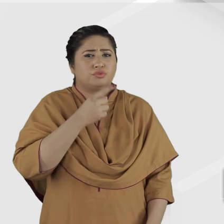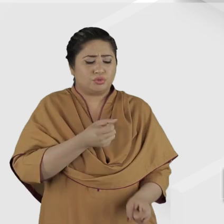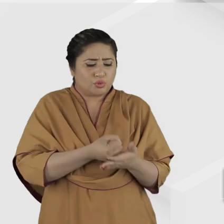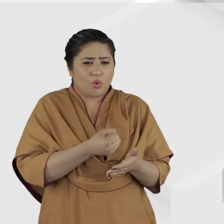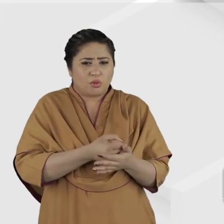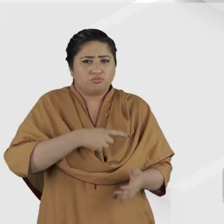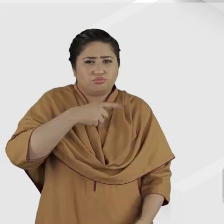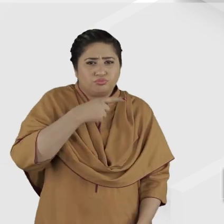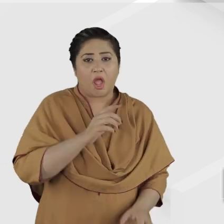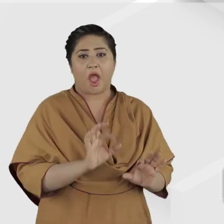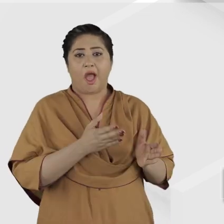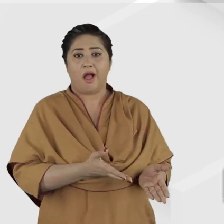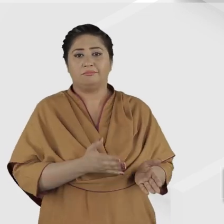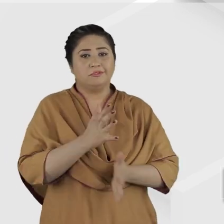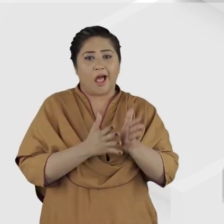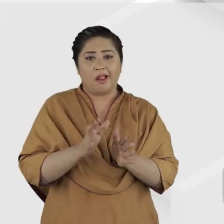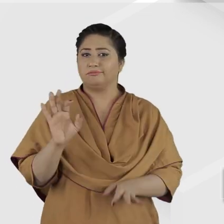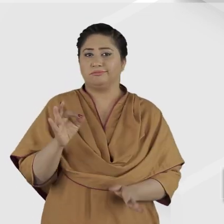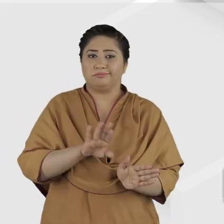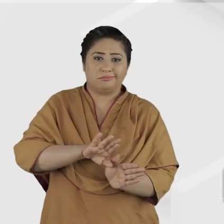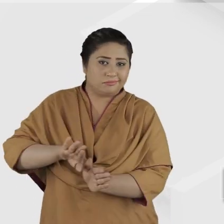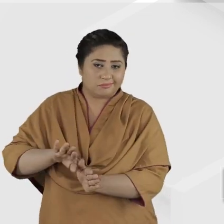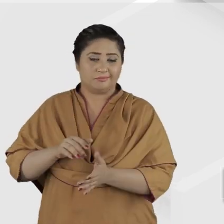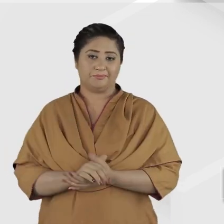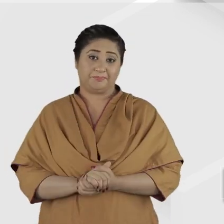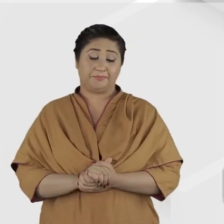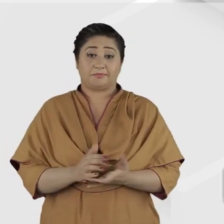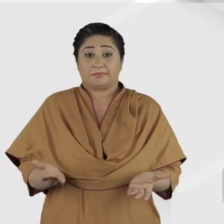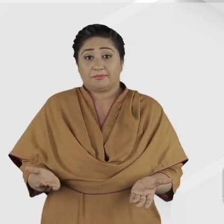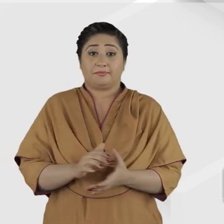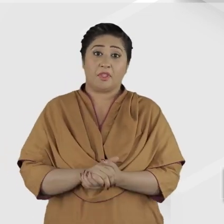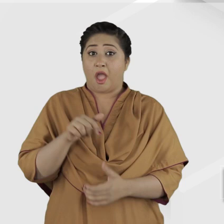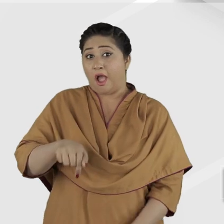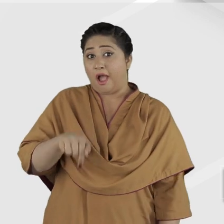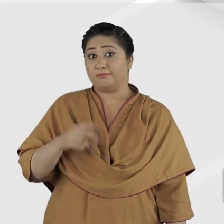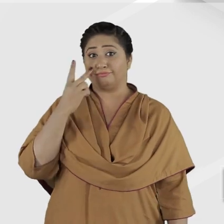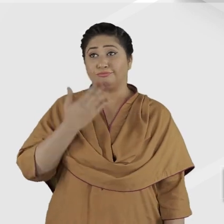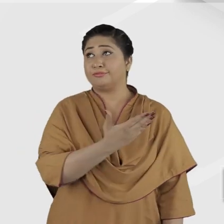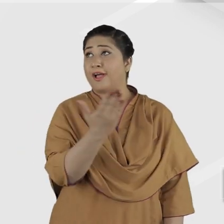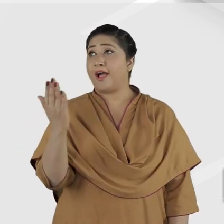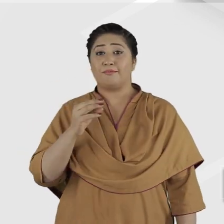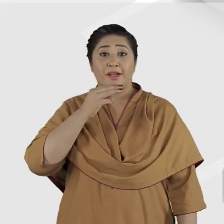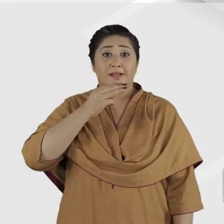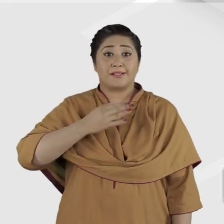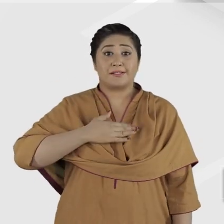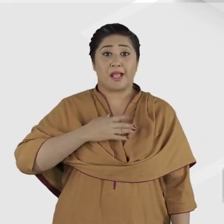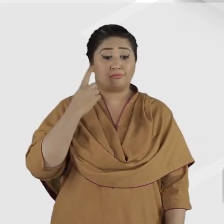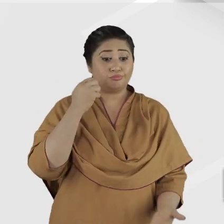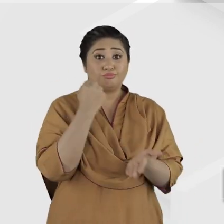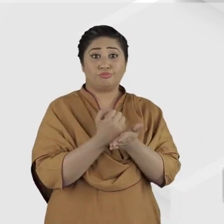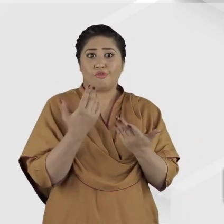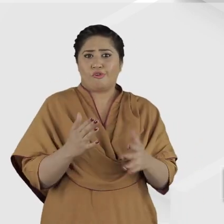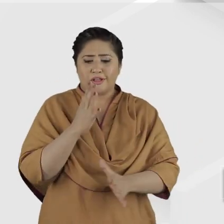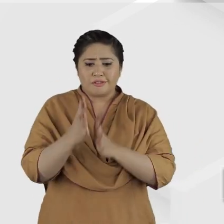speech and lip reading, versus that of using sign language. Today, it is generally accepted that a